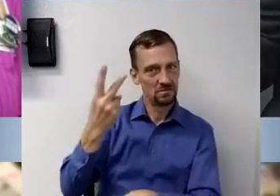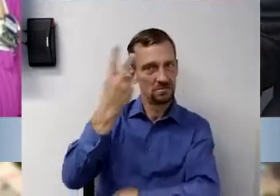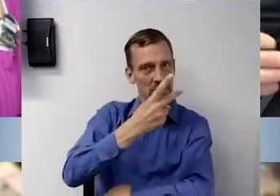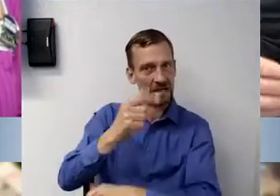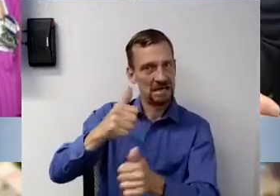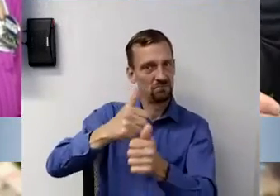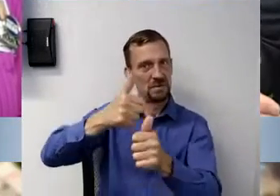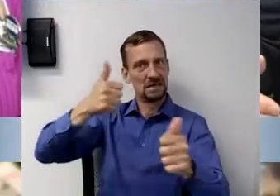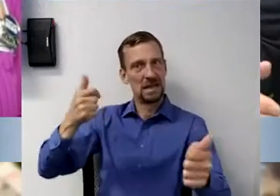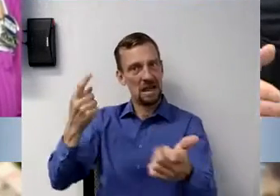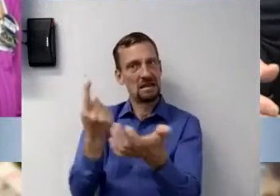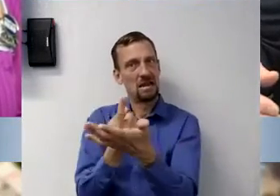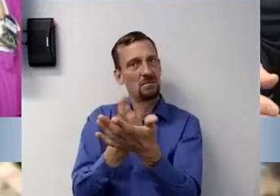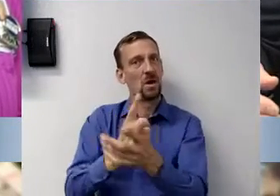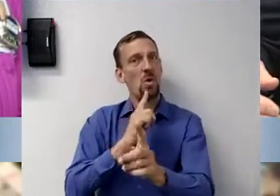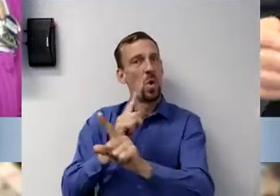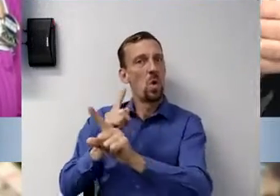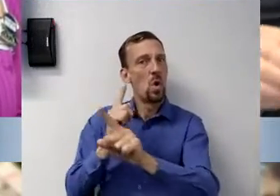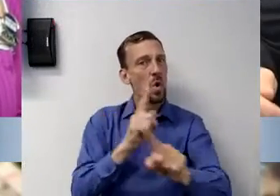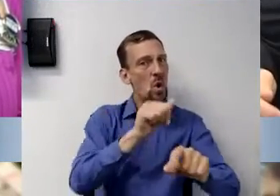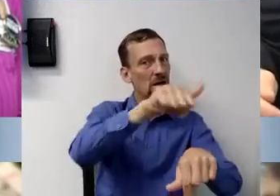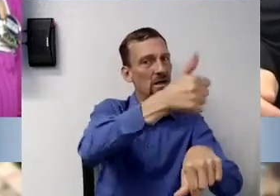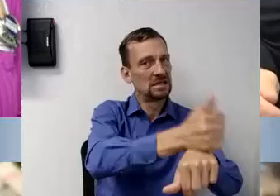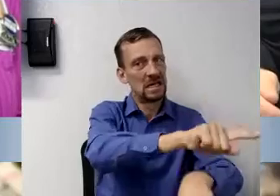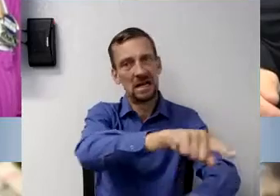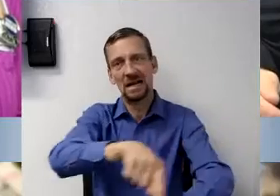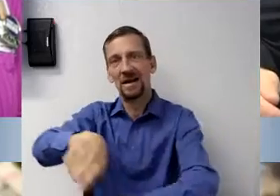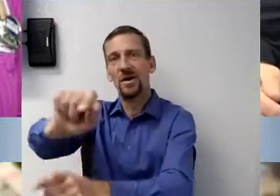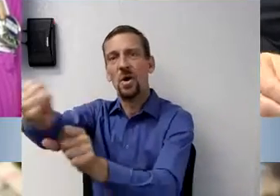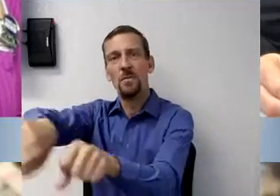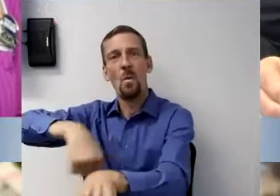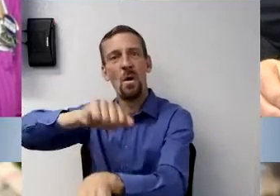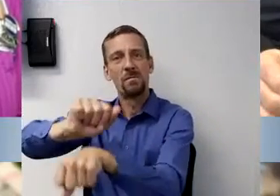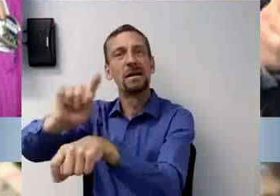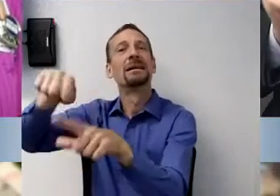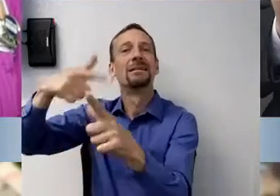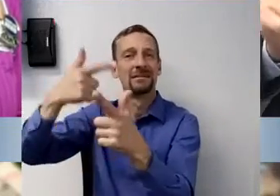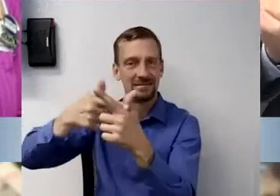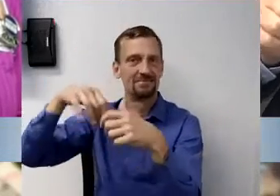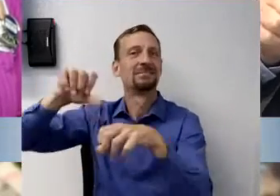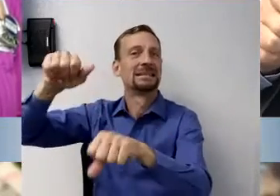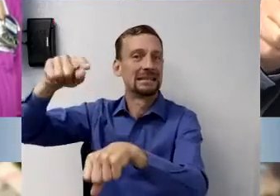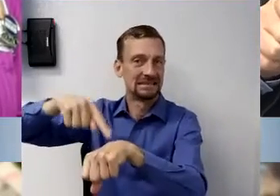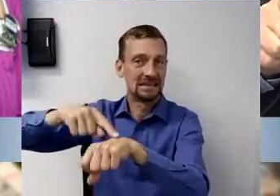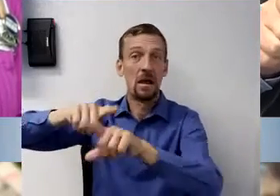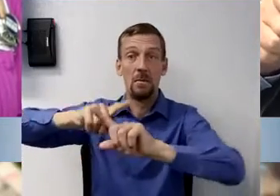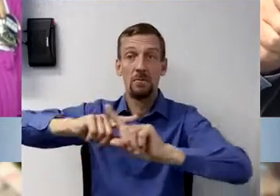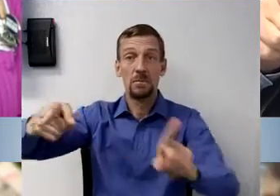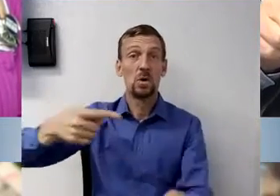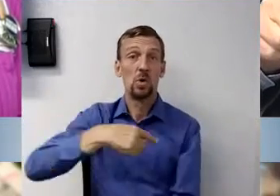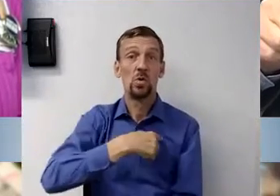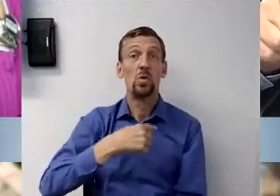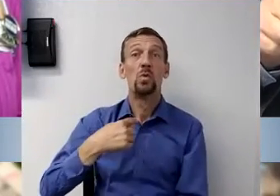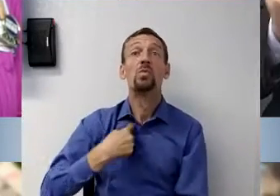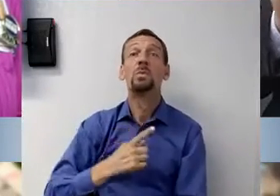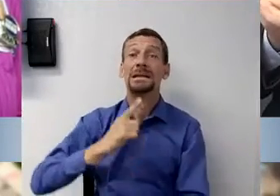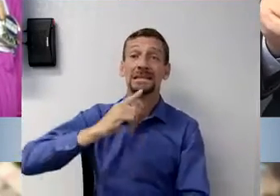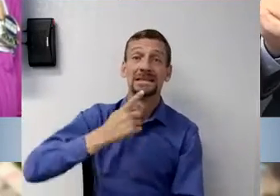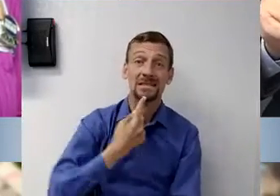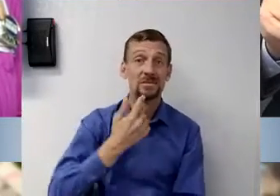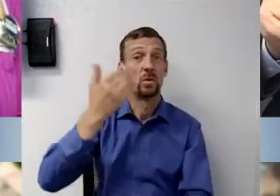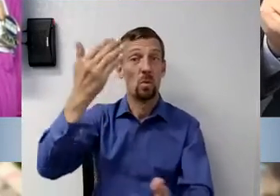time you get your order and the time you get your appointment and understand that we still believe deeply in the